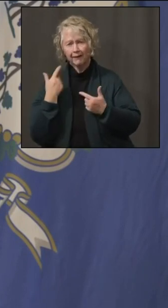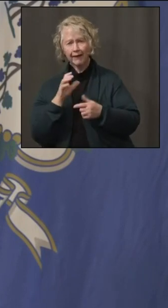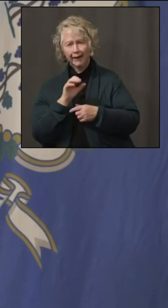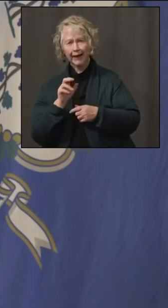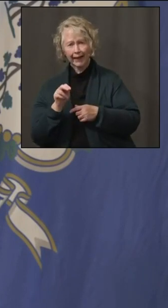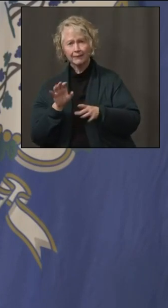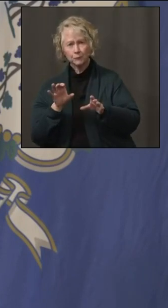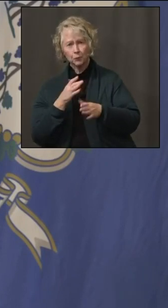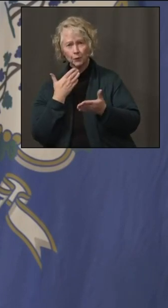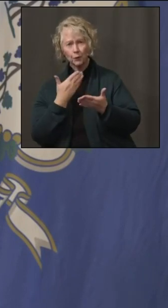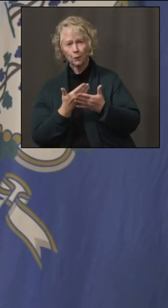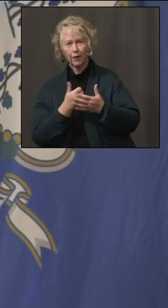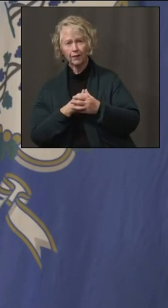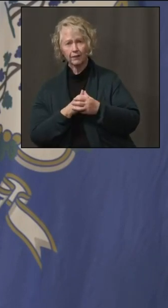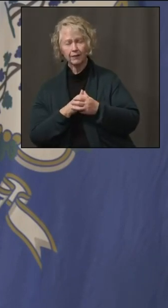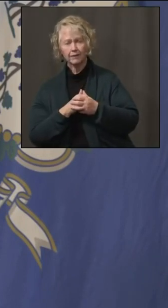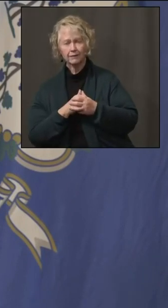system.